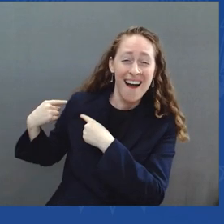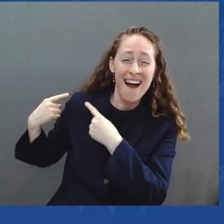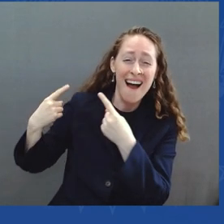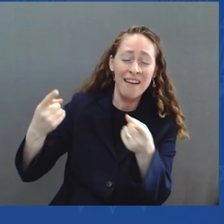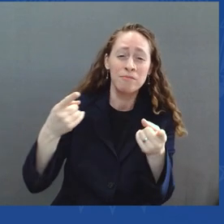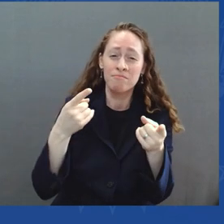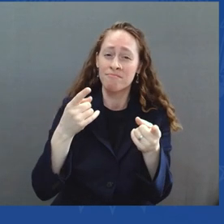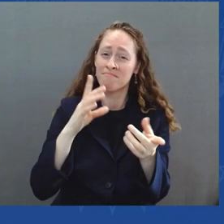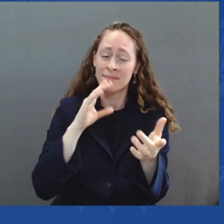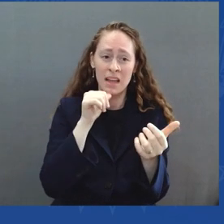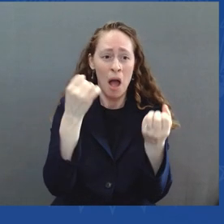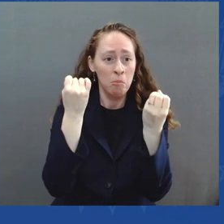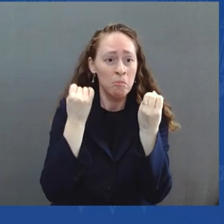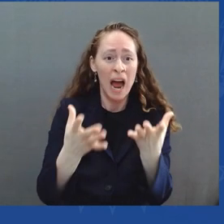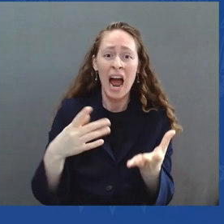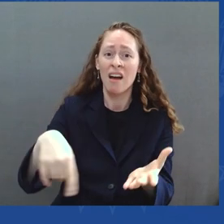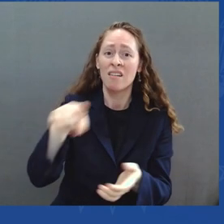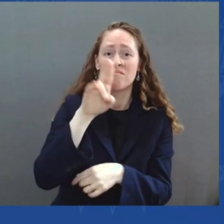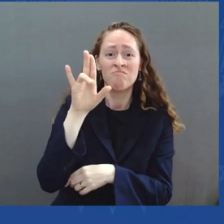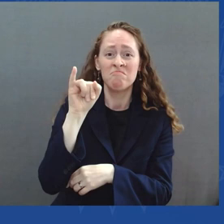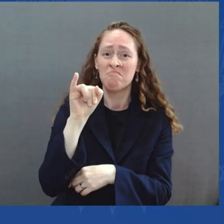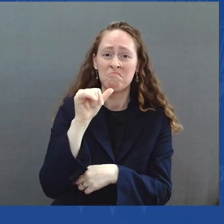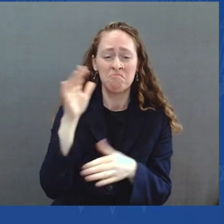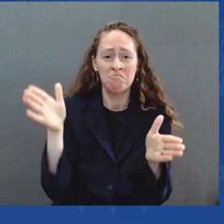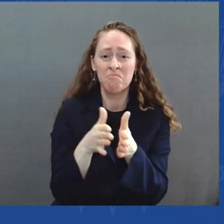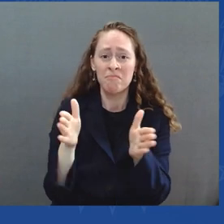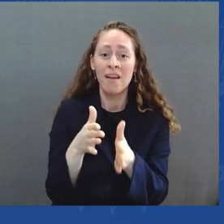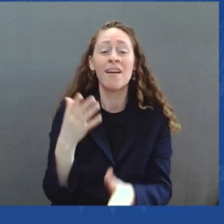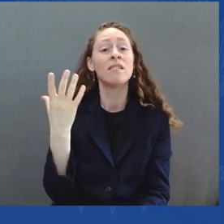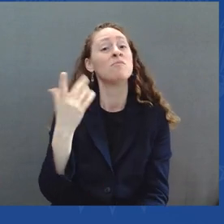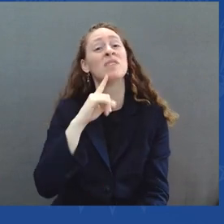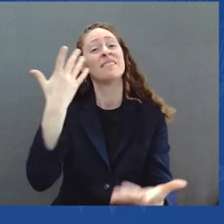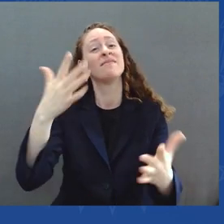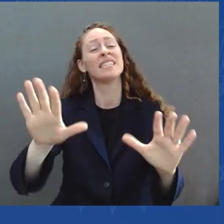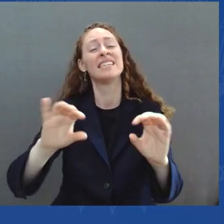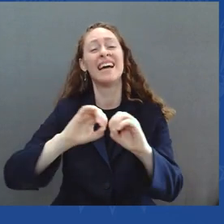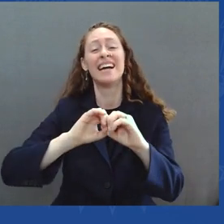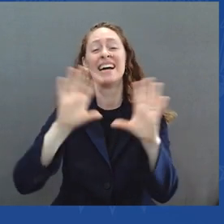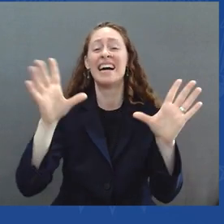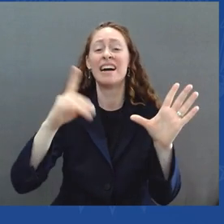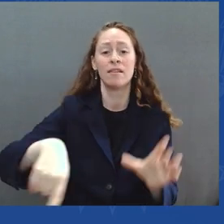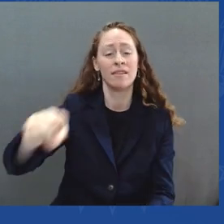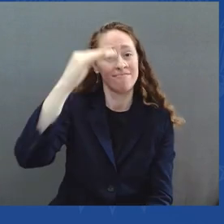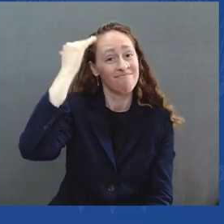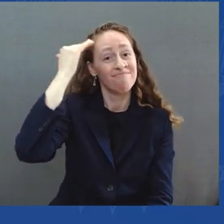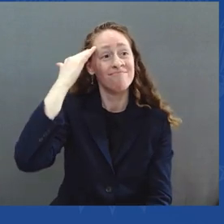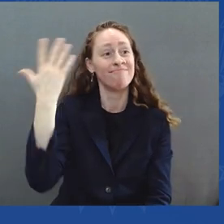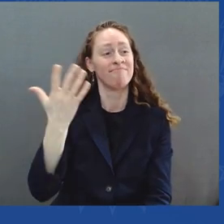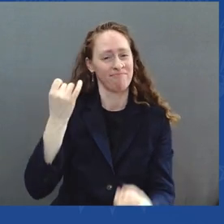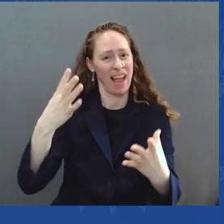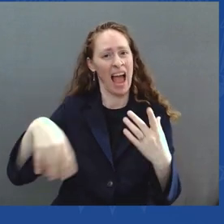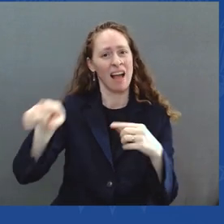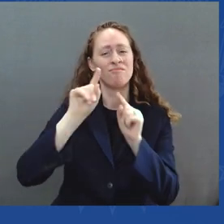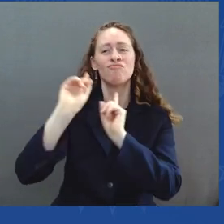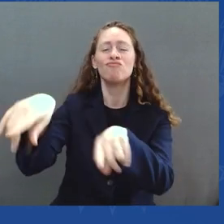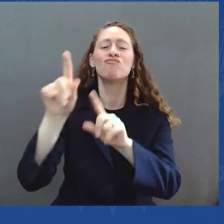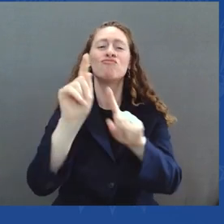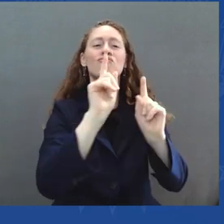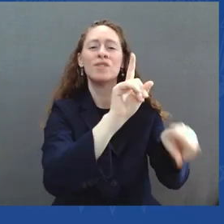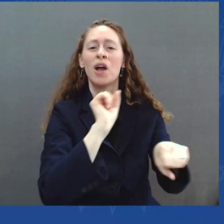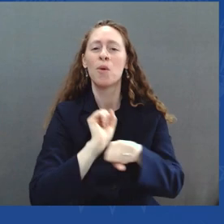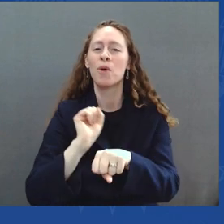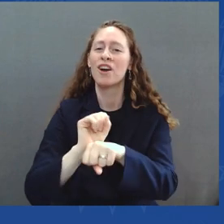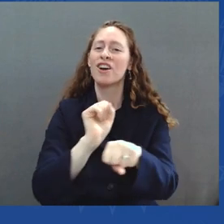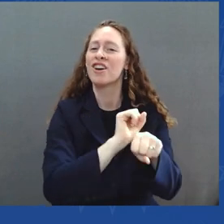And that's good news for millions of families who have a little more breathing room and the dignity that comes from earning a paycheck,